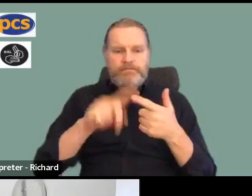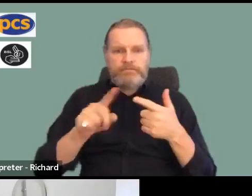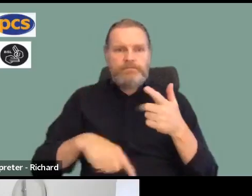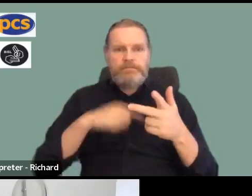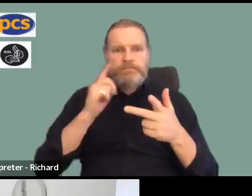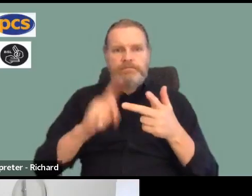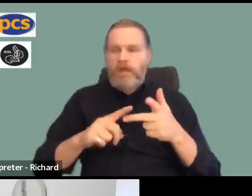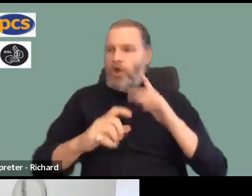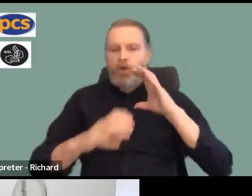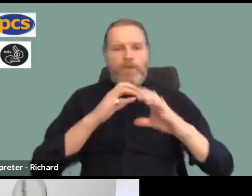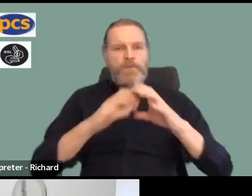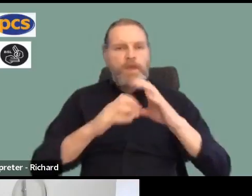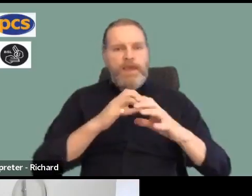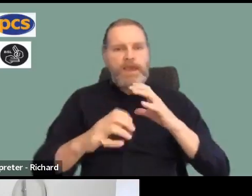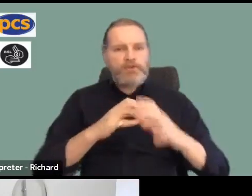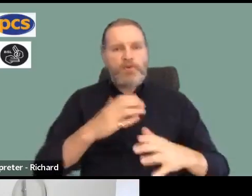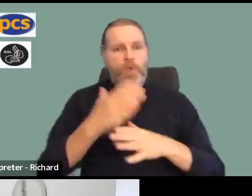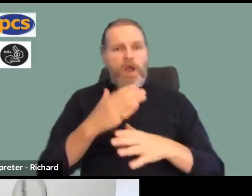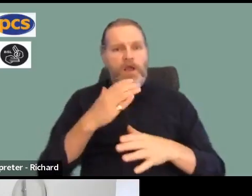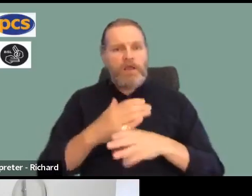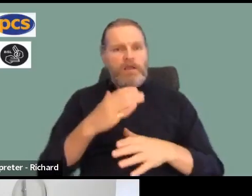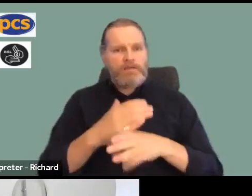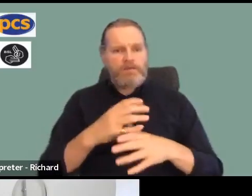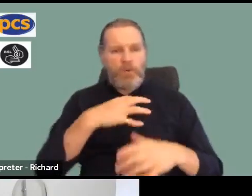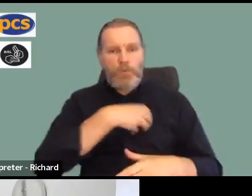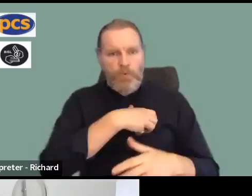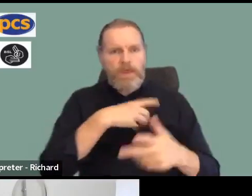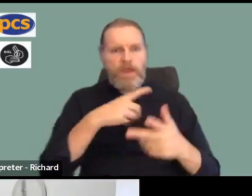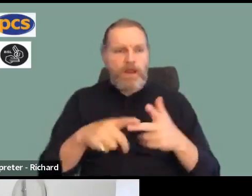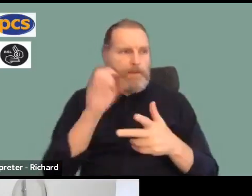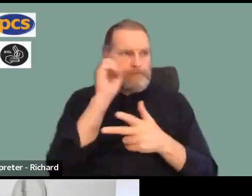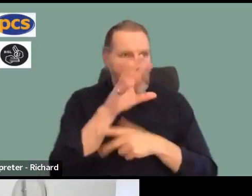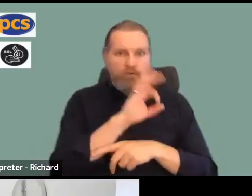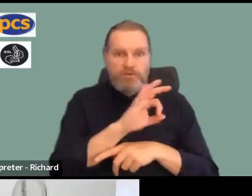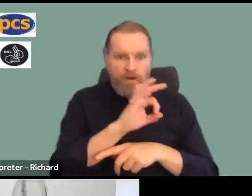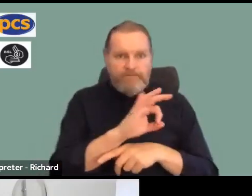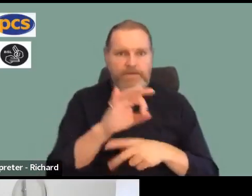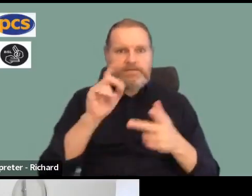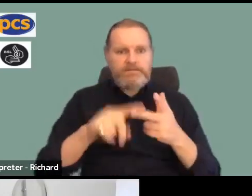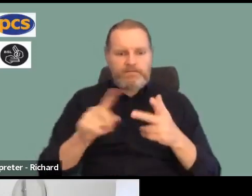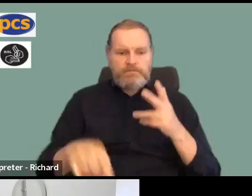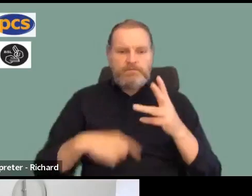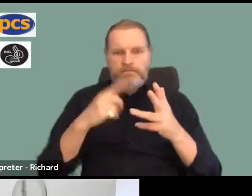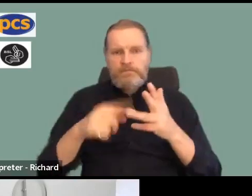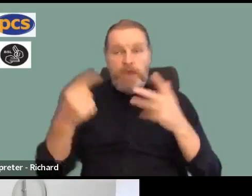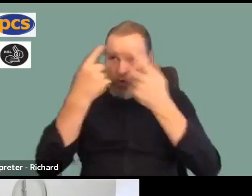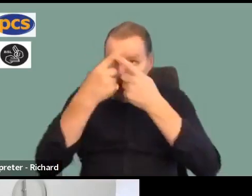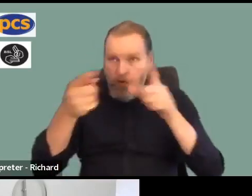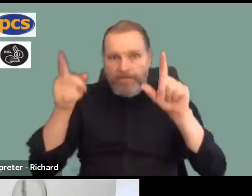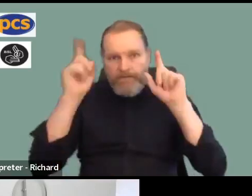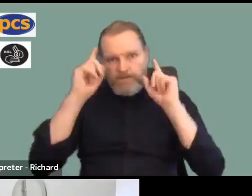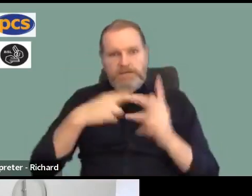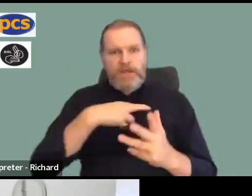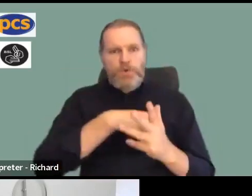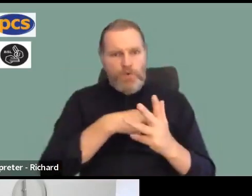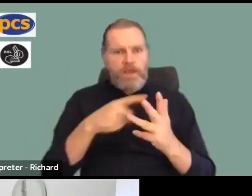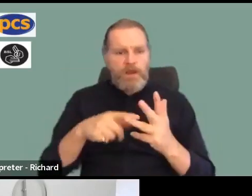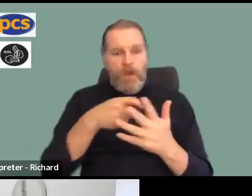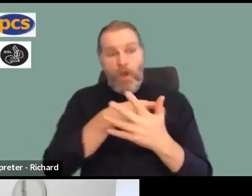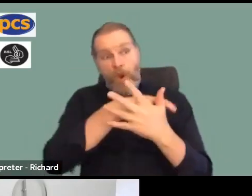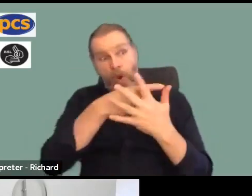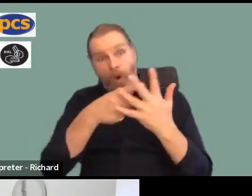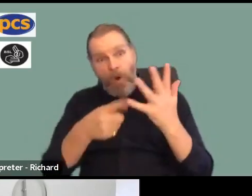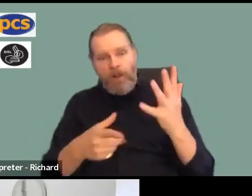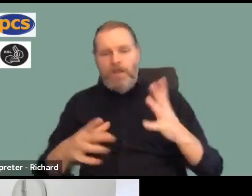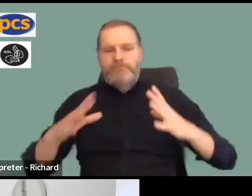postal services and with BT engineers, our colleagues in the universities have all been taking significant amounts of industrial action.